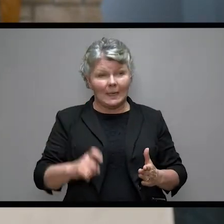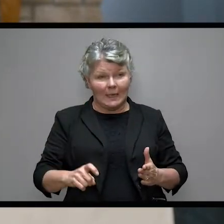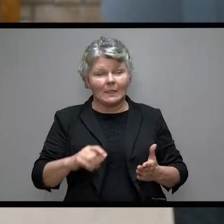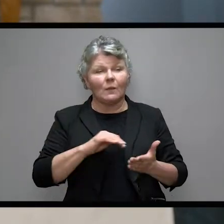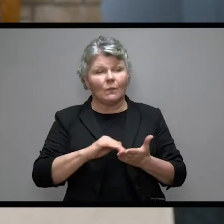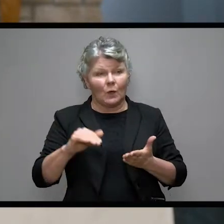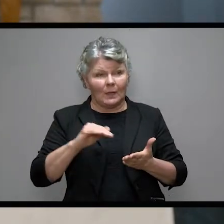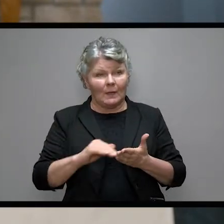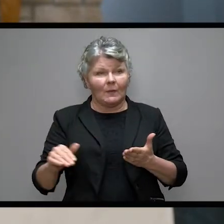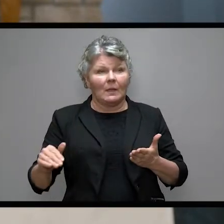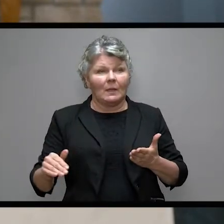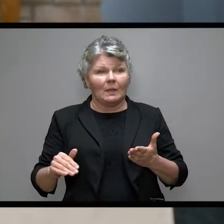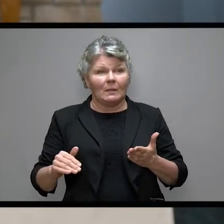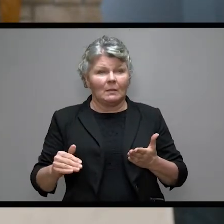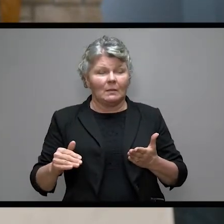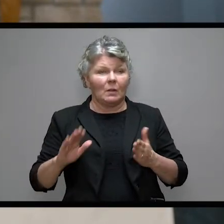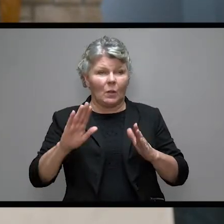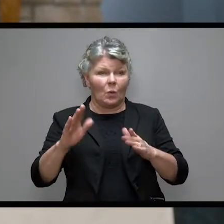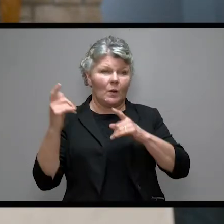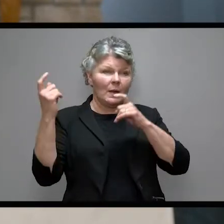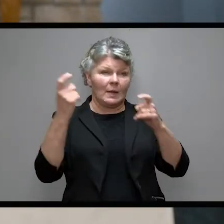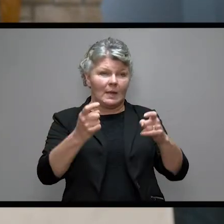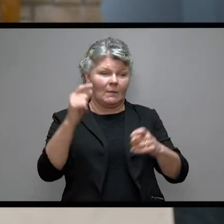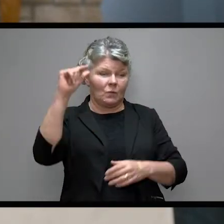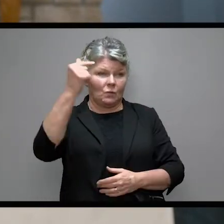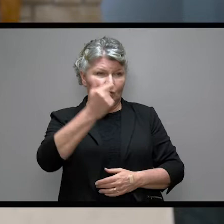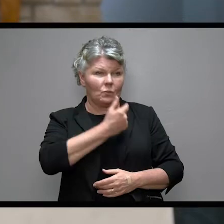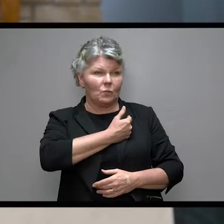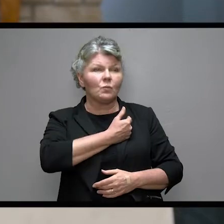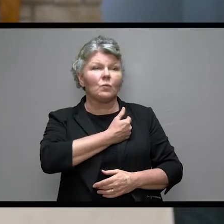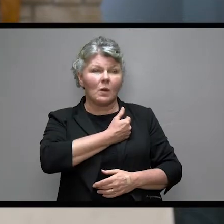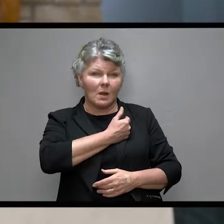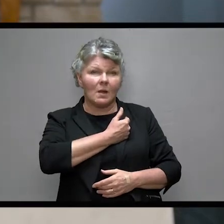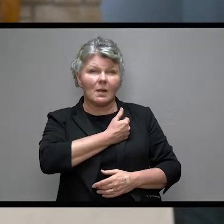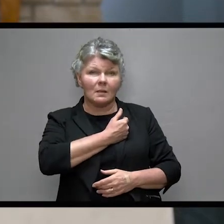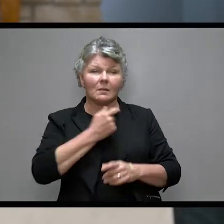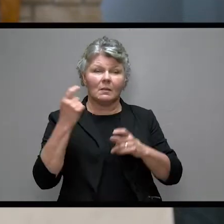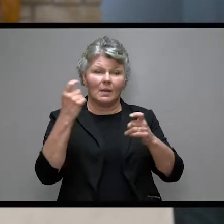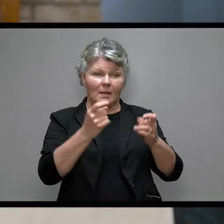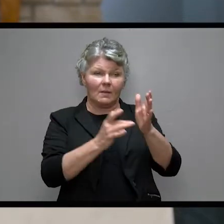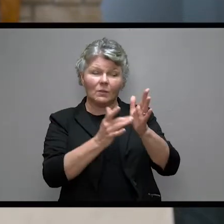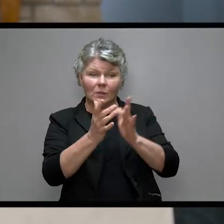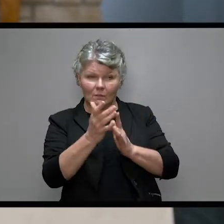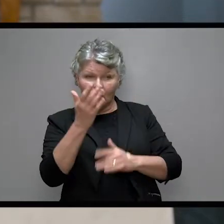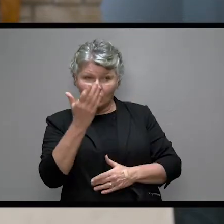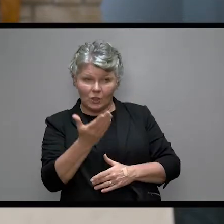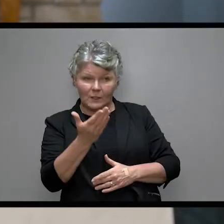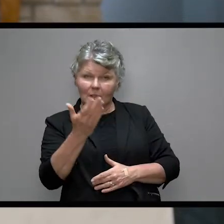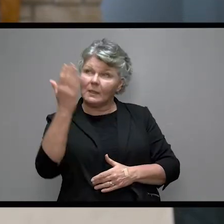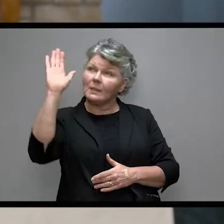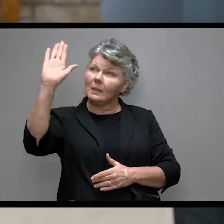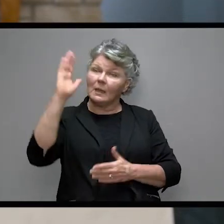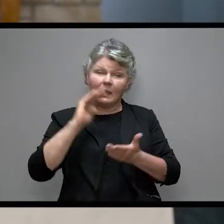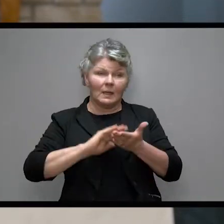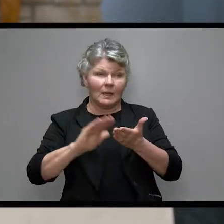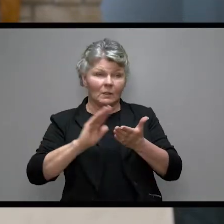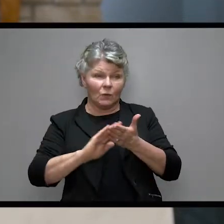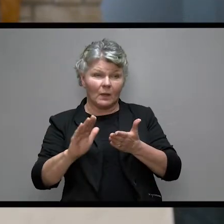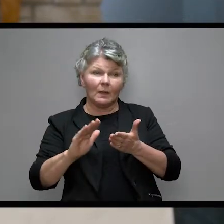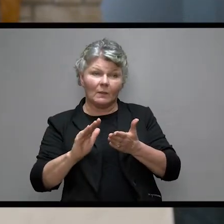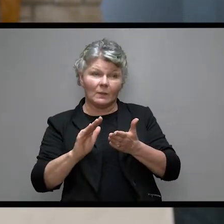the great gift of grace, the gift of Jesus, his forgiveness given